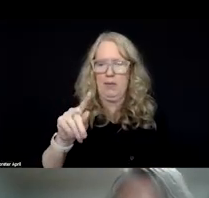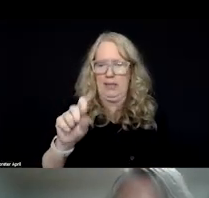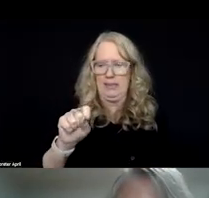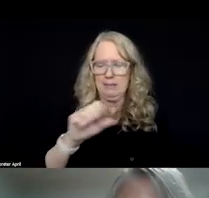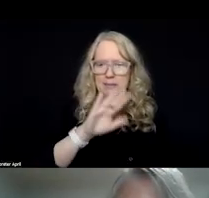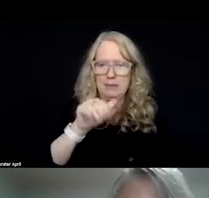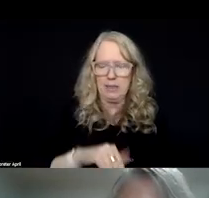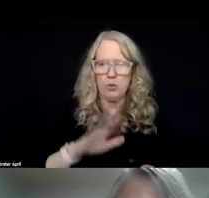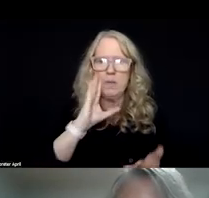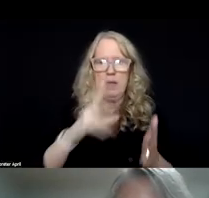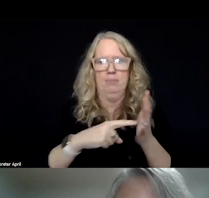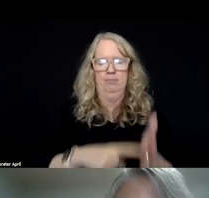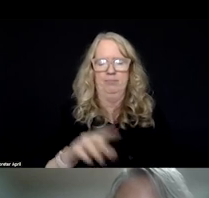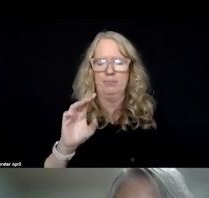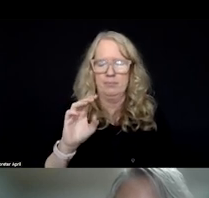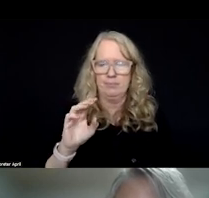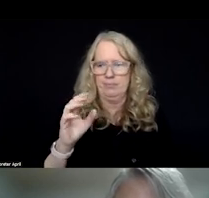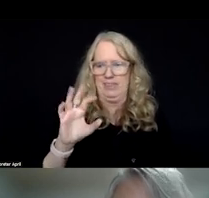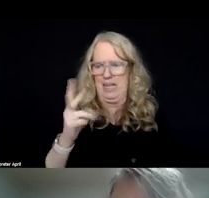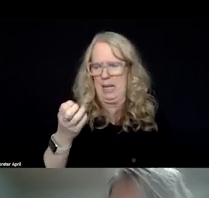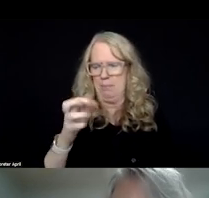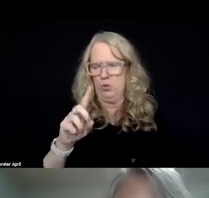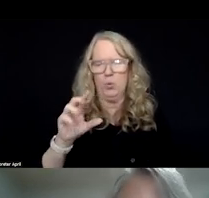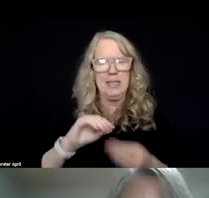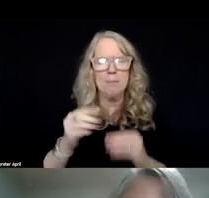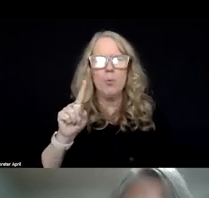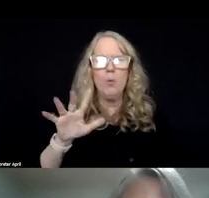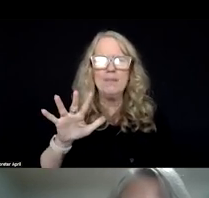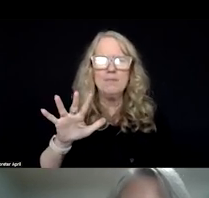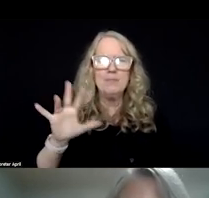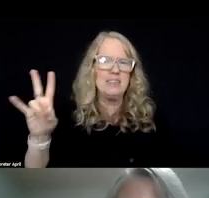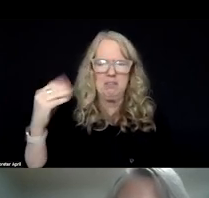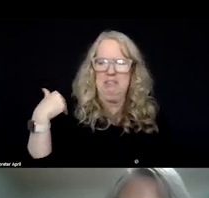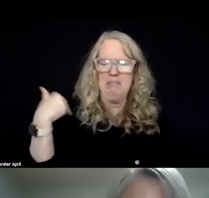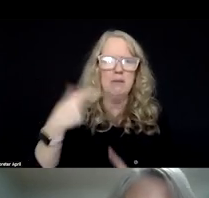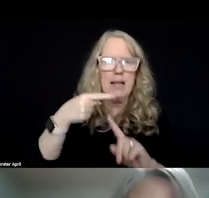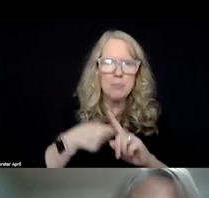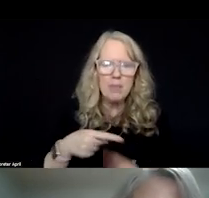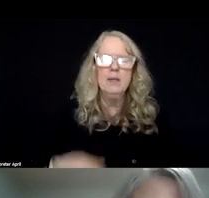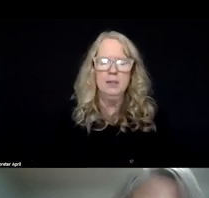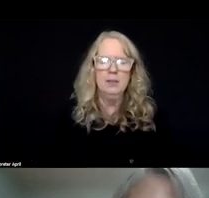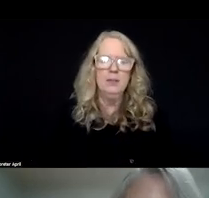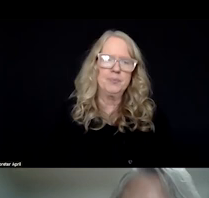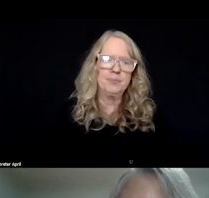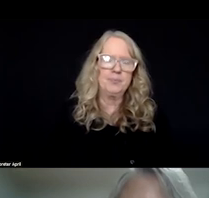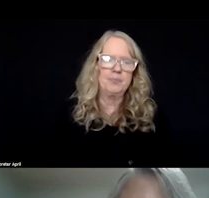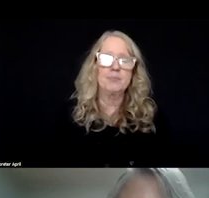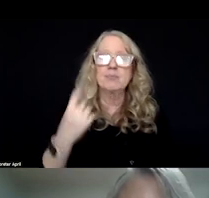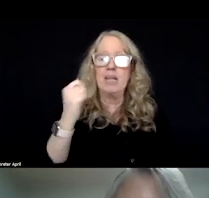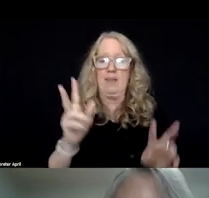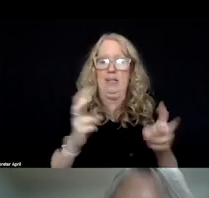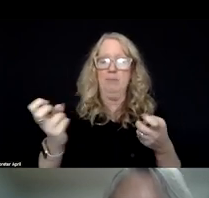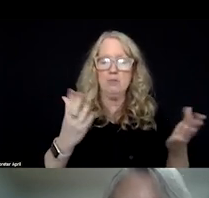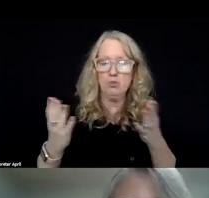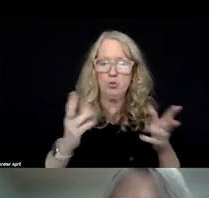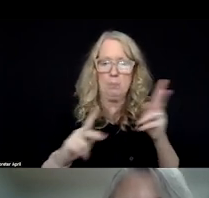which was featured in episode number 157 just last month. But I'd love that this issue of serving folks